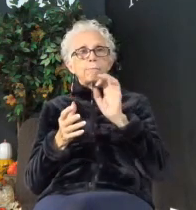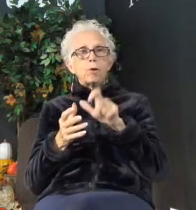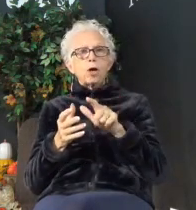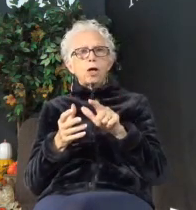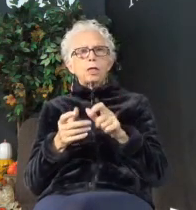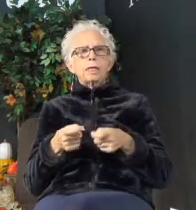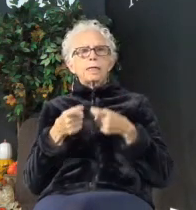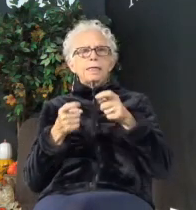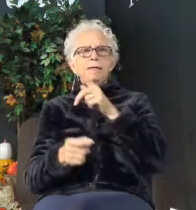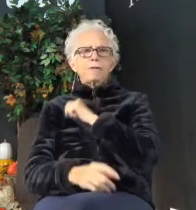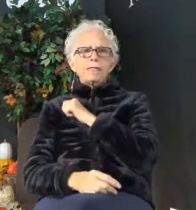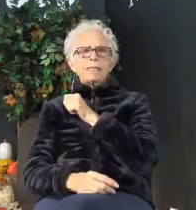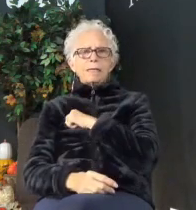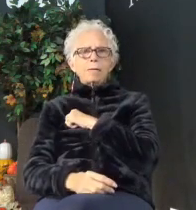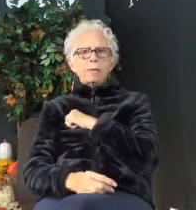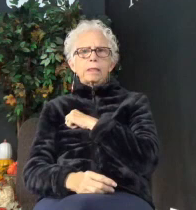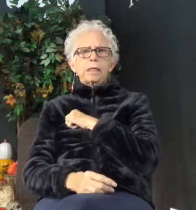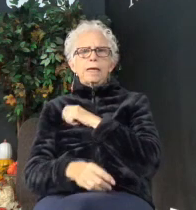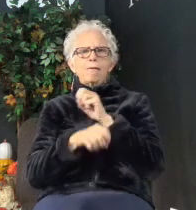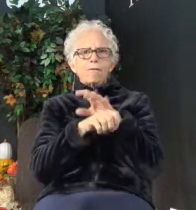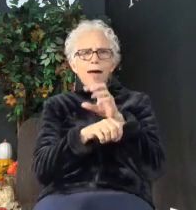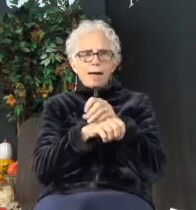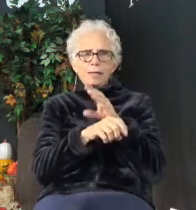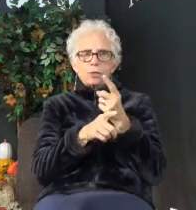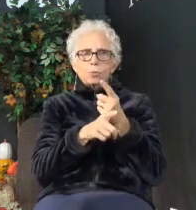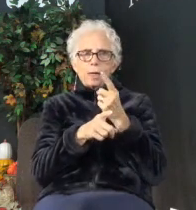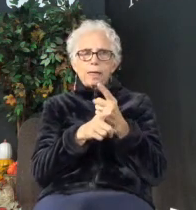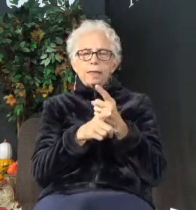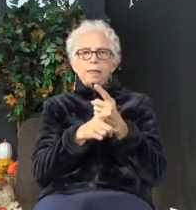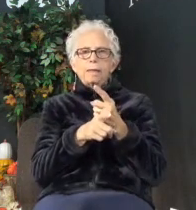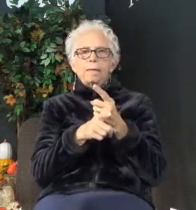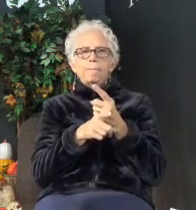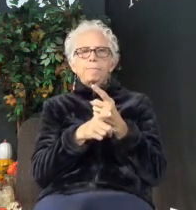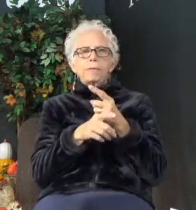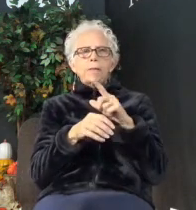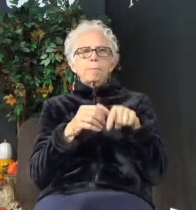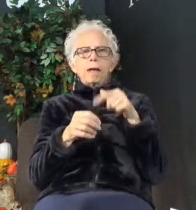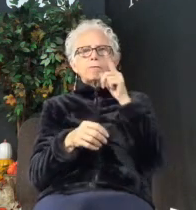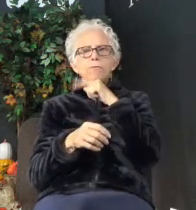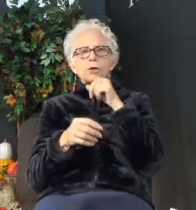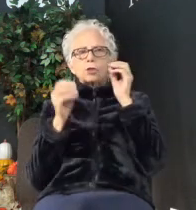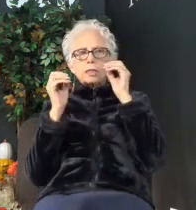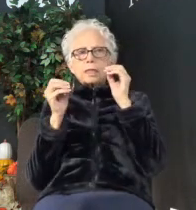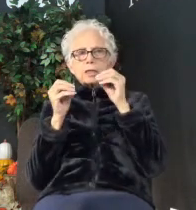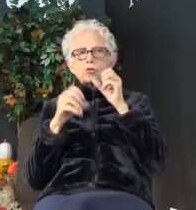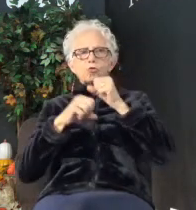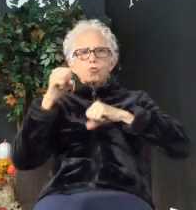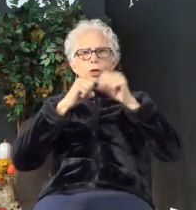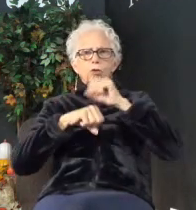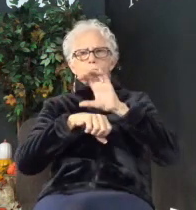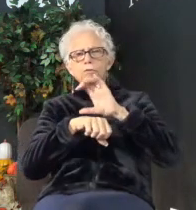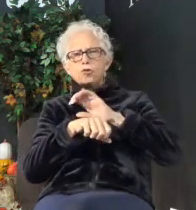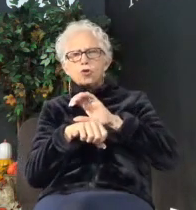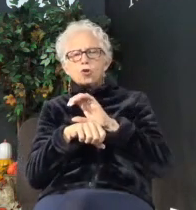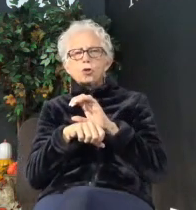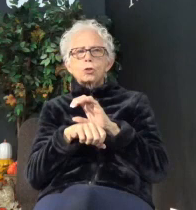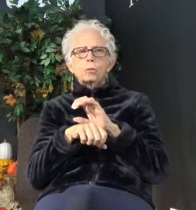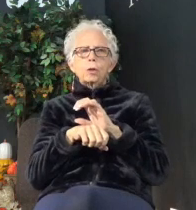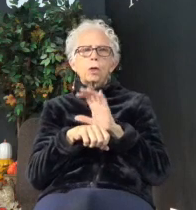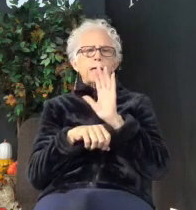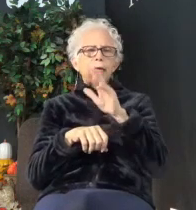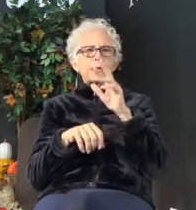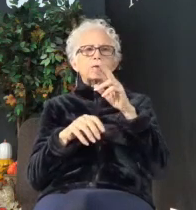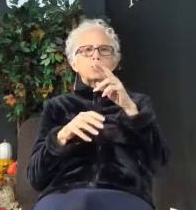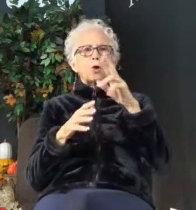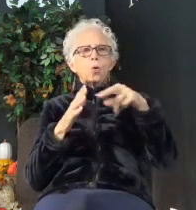Timothy this great advice, right? And about false teaching, about the structure of the church and his role